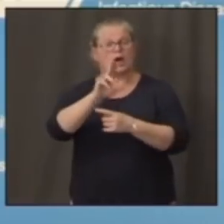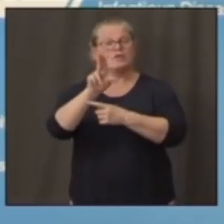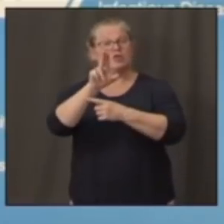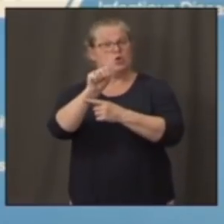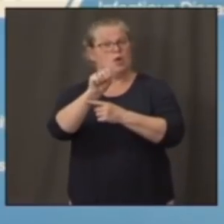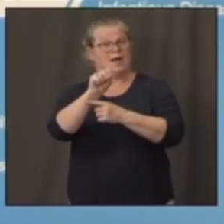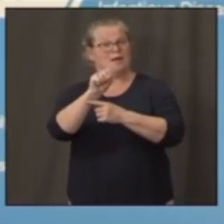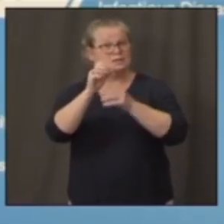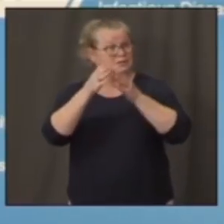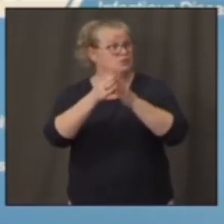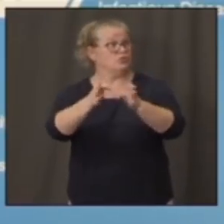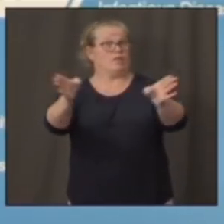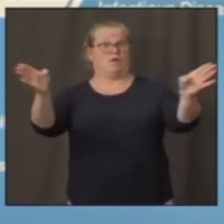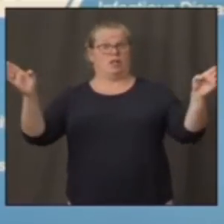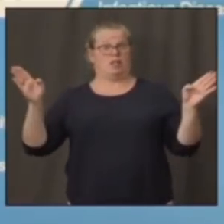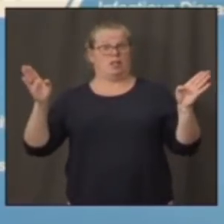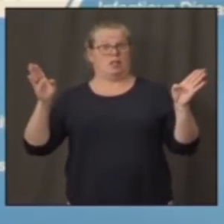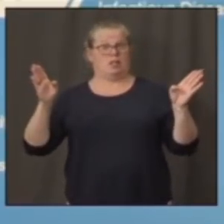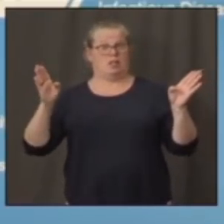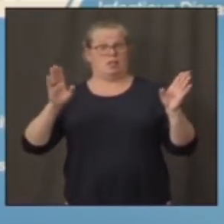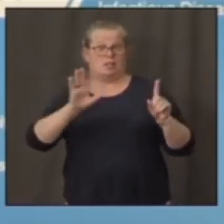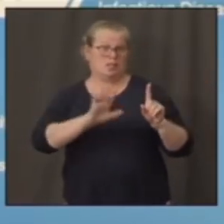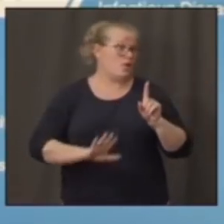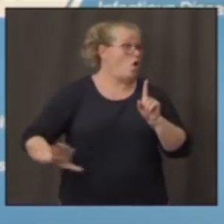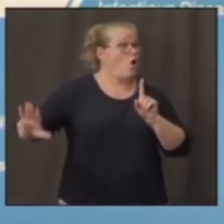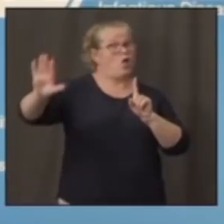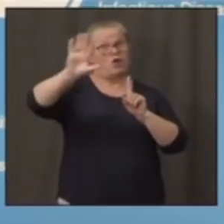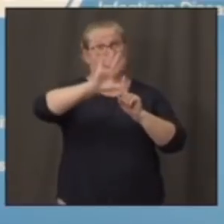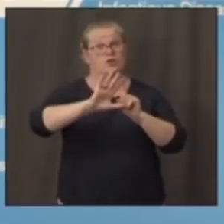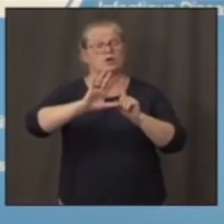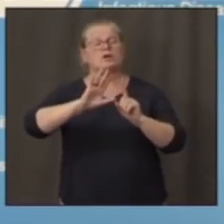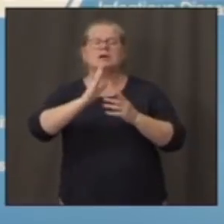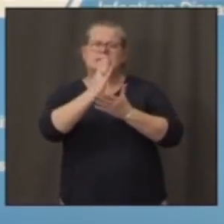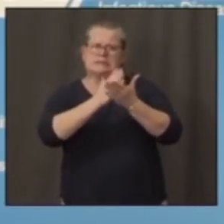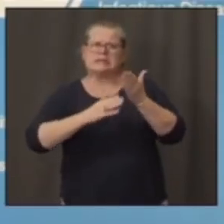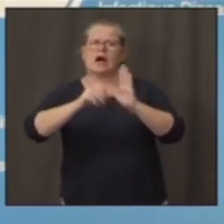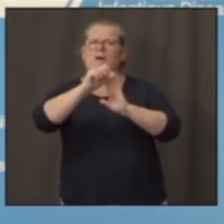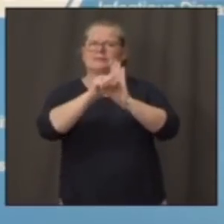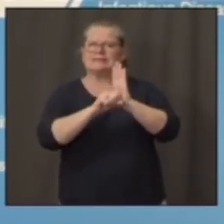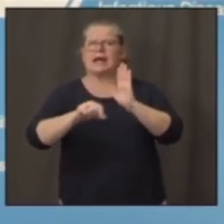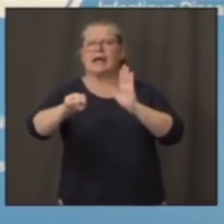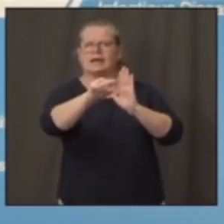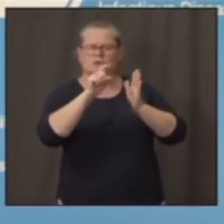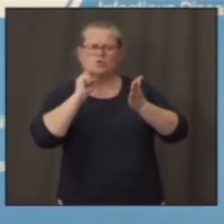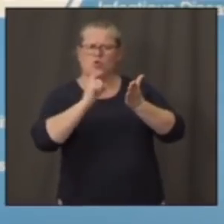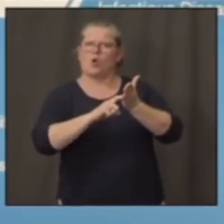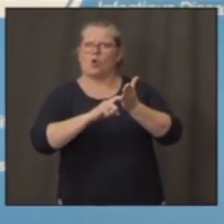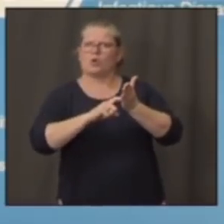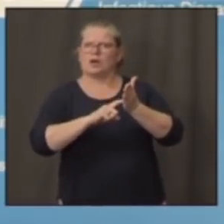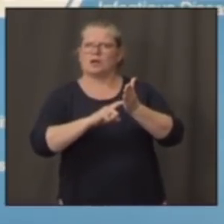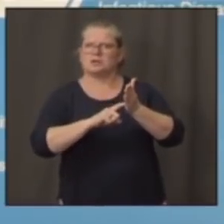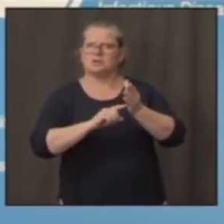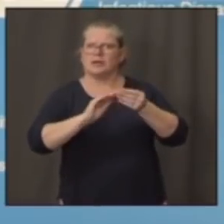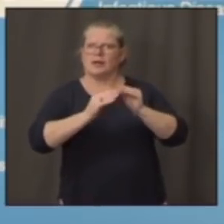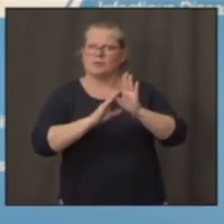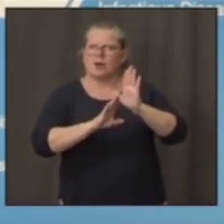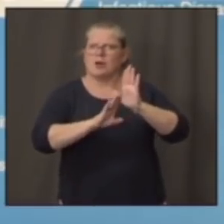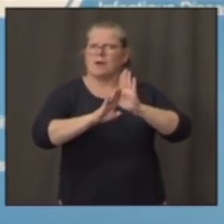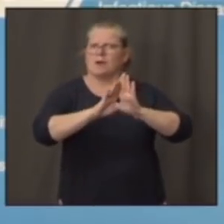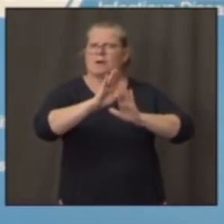particularly in some of the states that are having surging of infection, is what's called